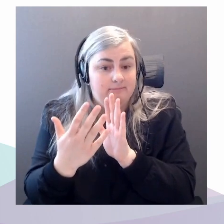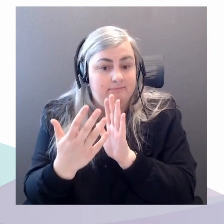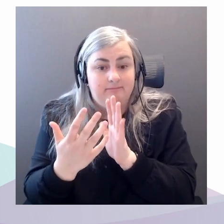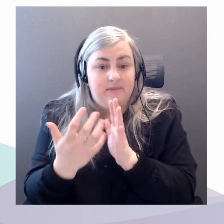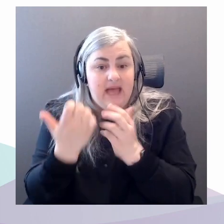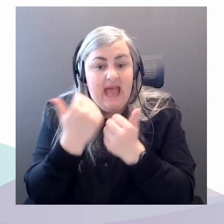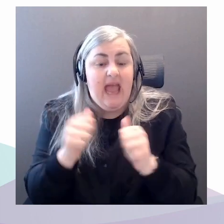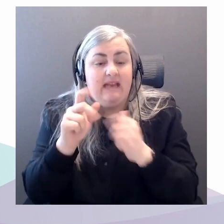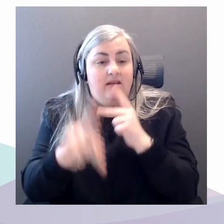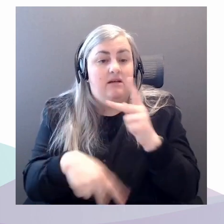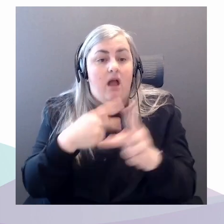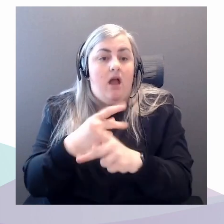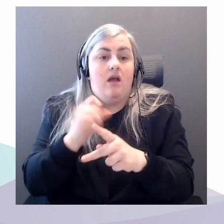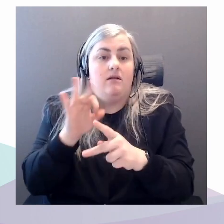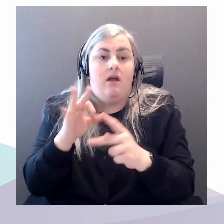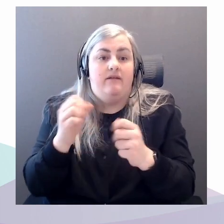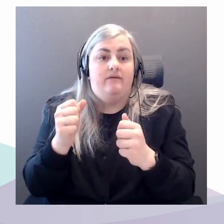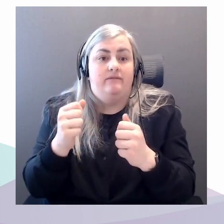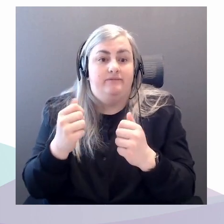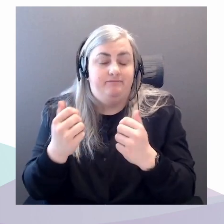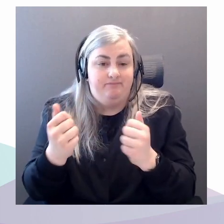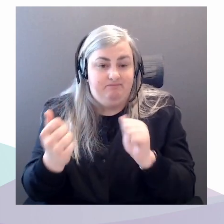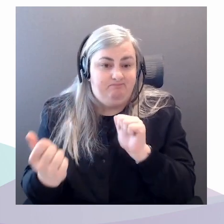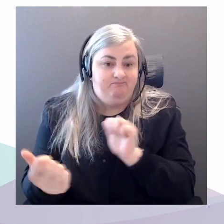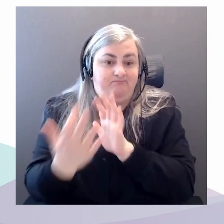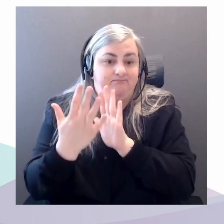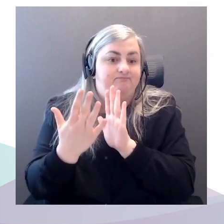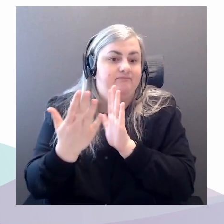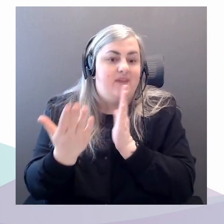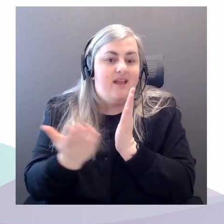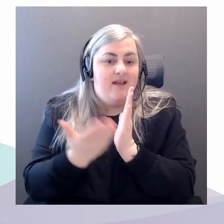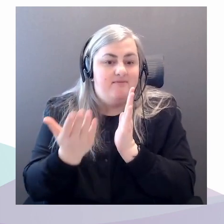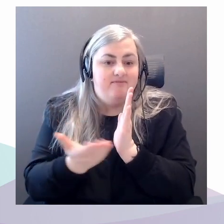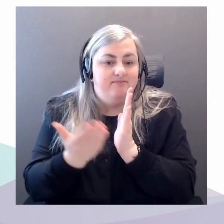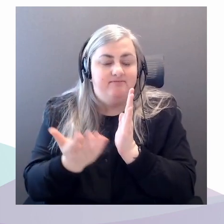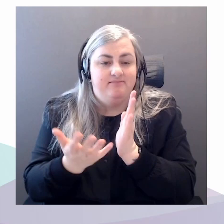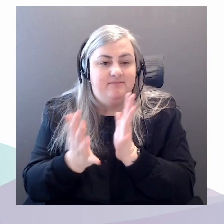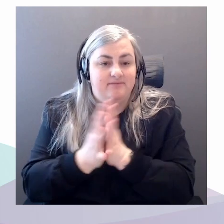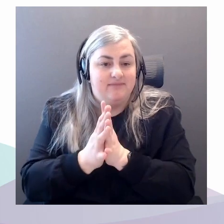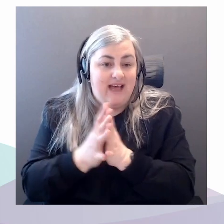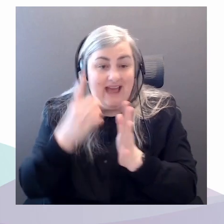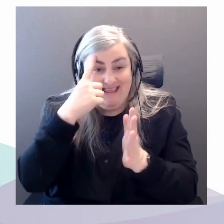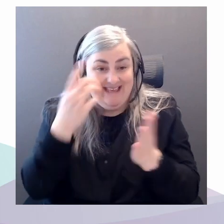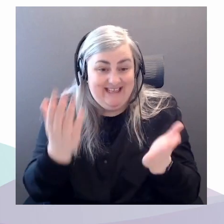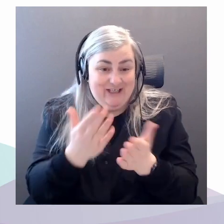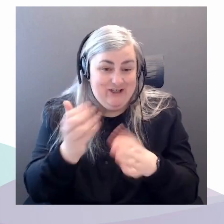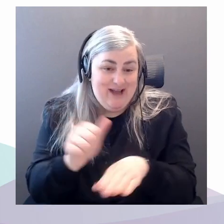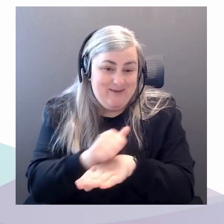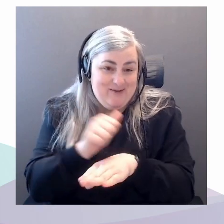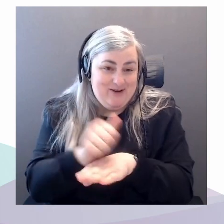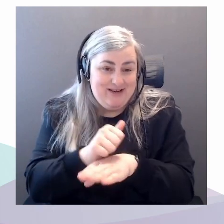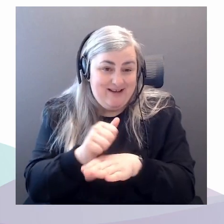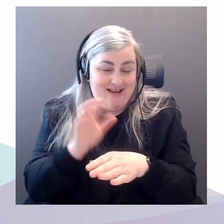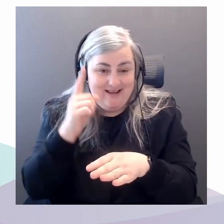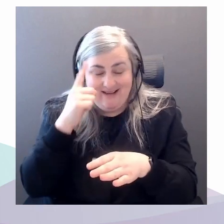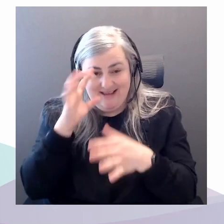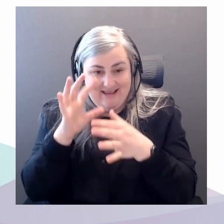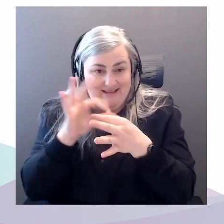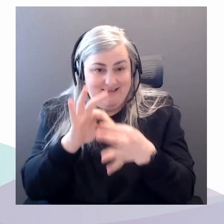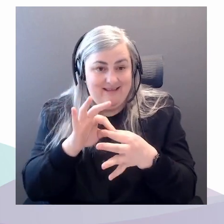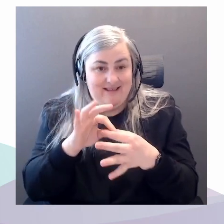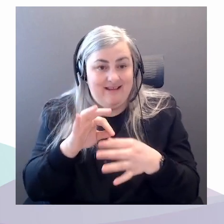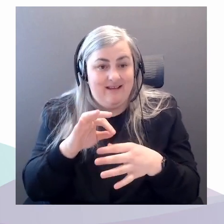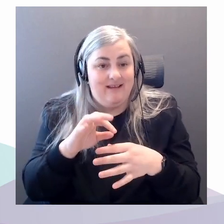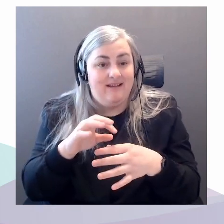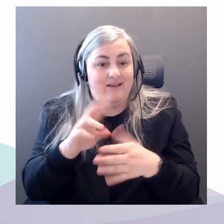you know, well, I think here in Alberta of the education system, the post-secondary education system and the